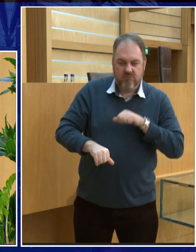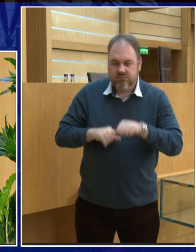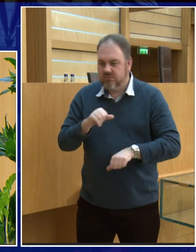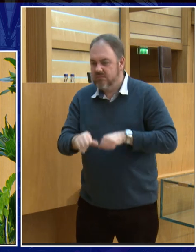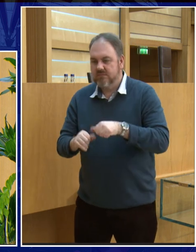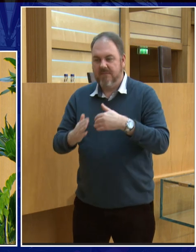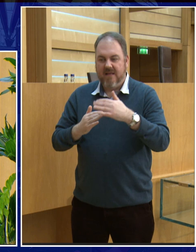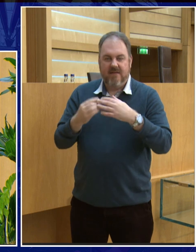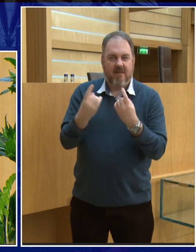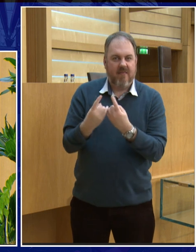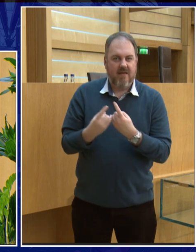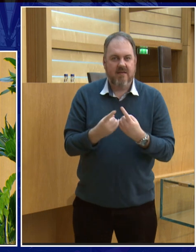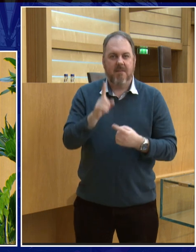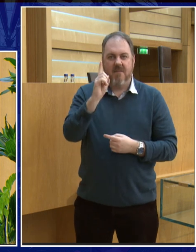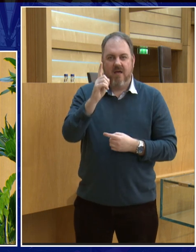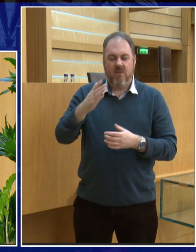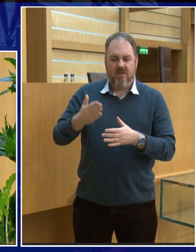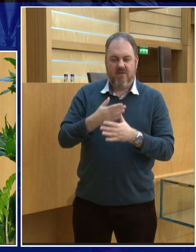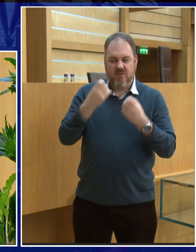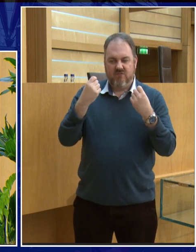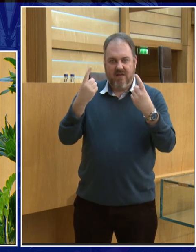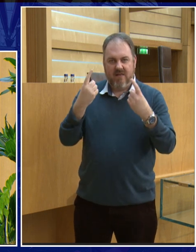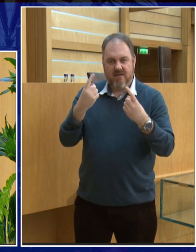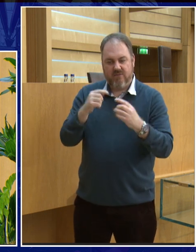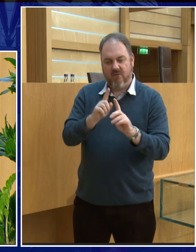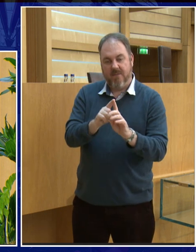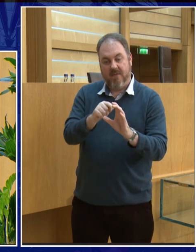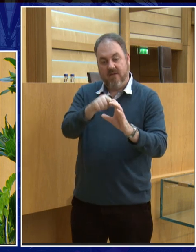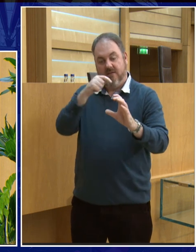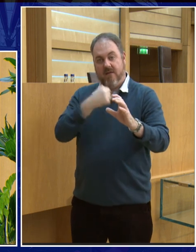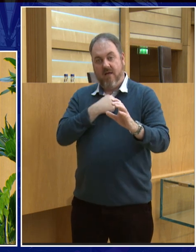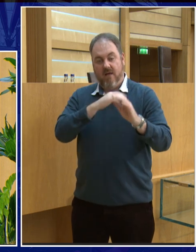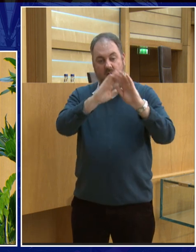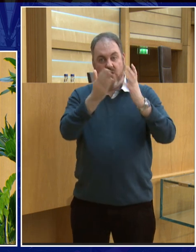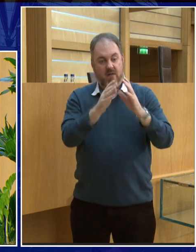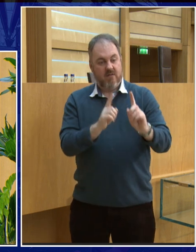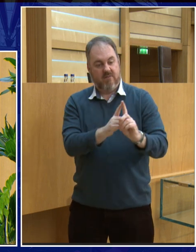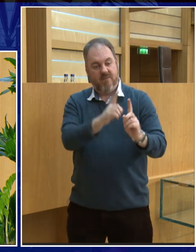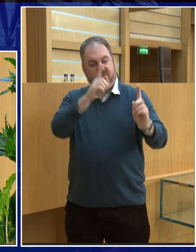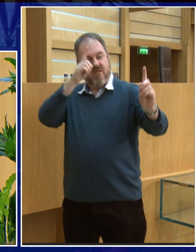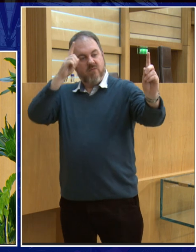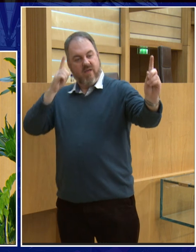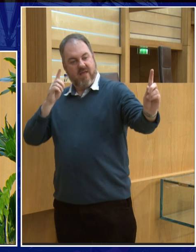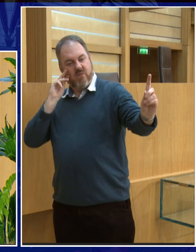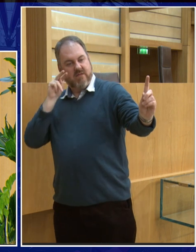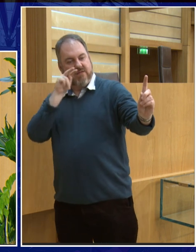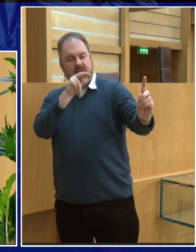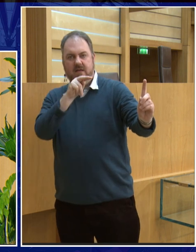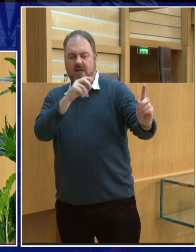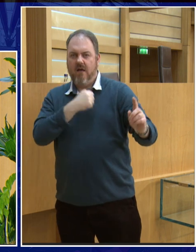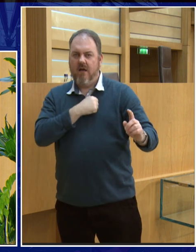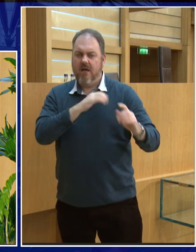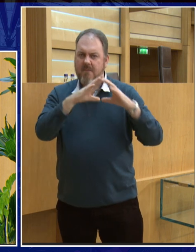it isn't until we saw the earth like this that we realize what's truly going on because when you see the earth like this you see the earth as vulnerable